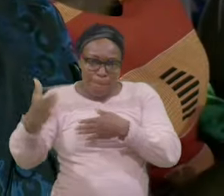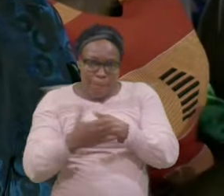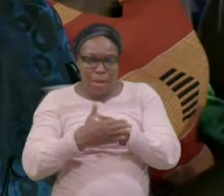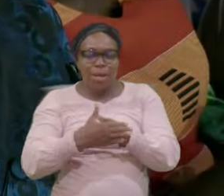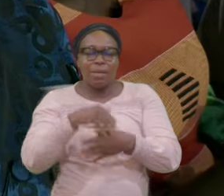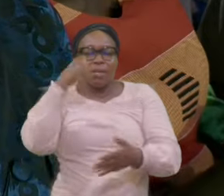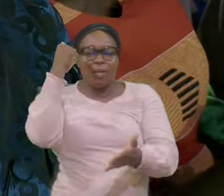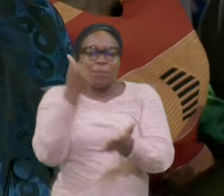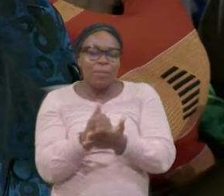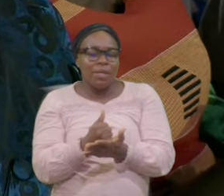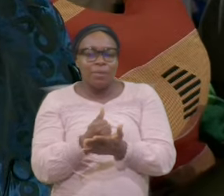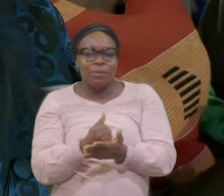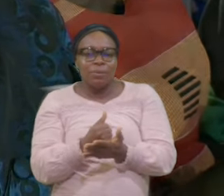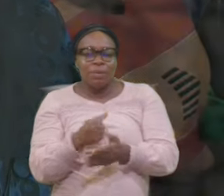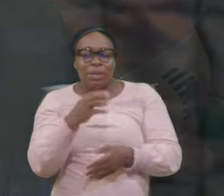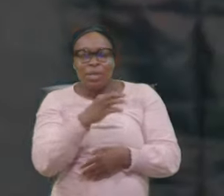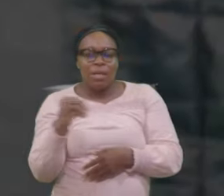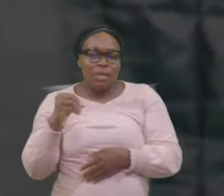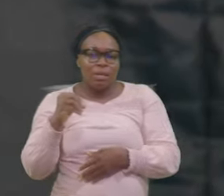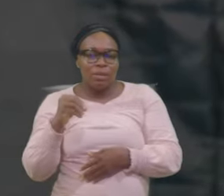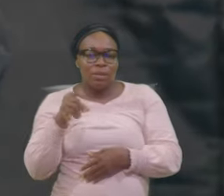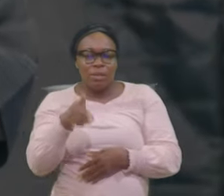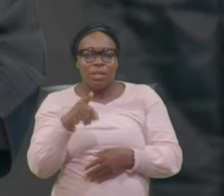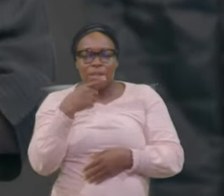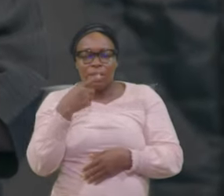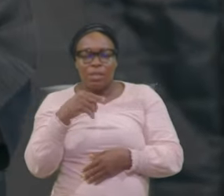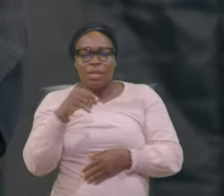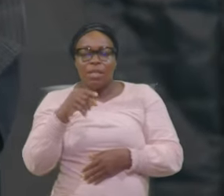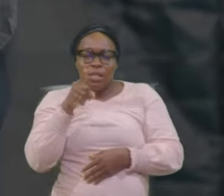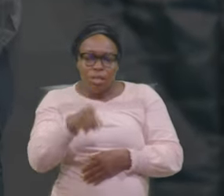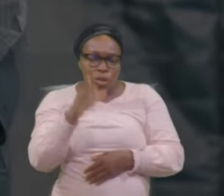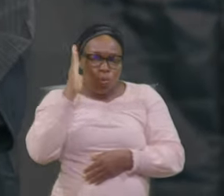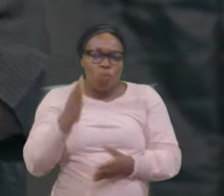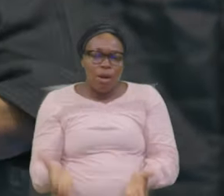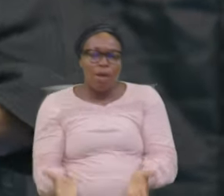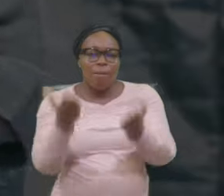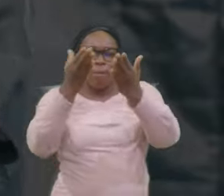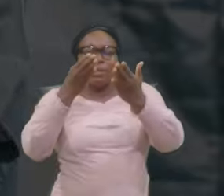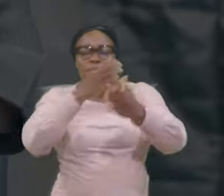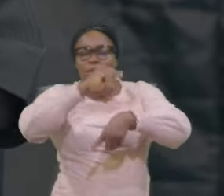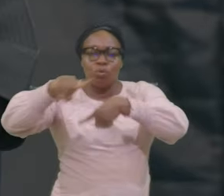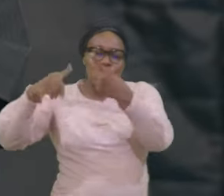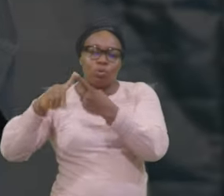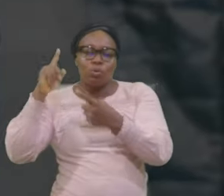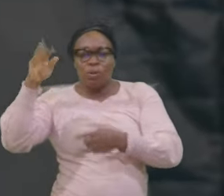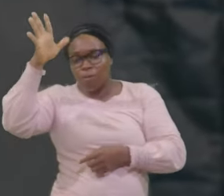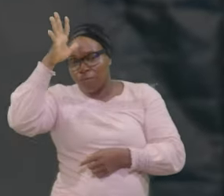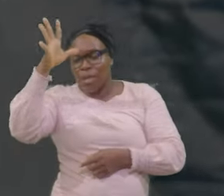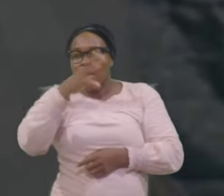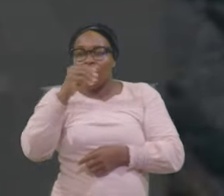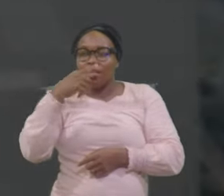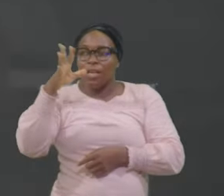Said I Will arise And go To my Father And will Say unto Him Father